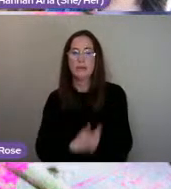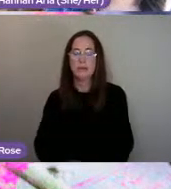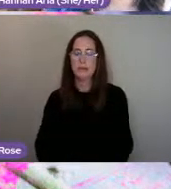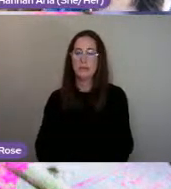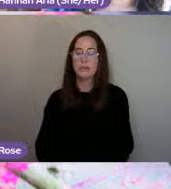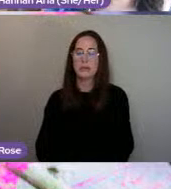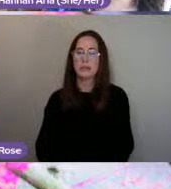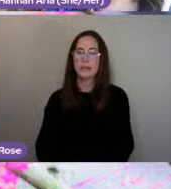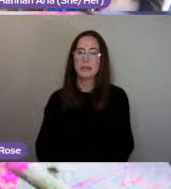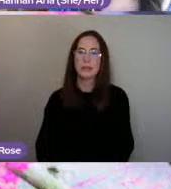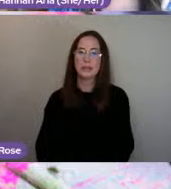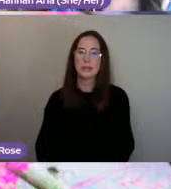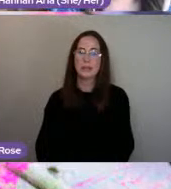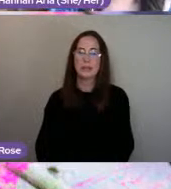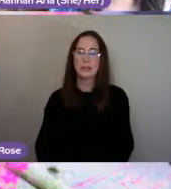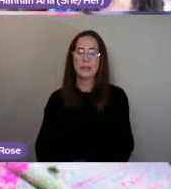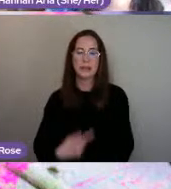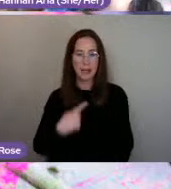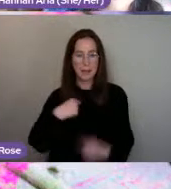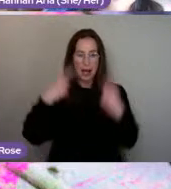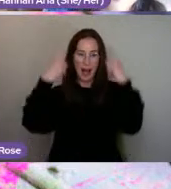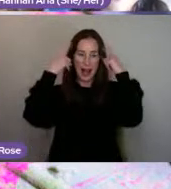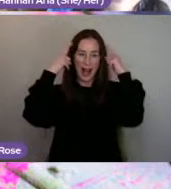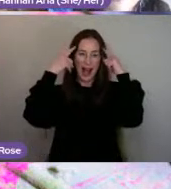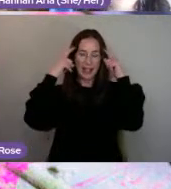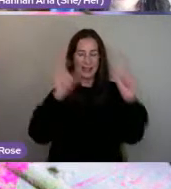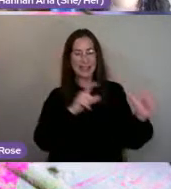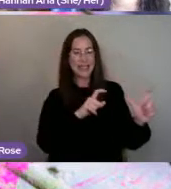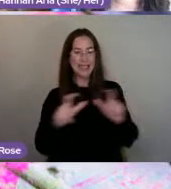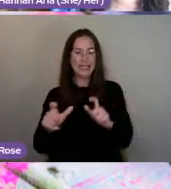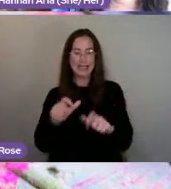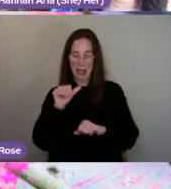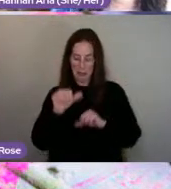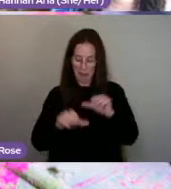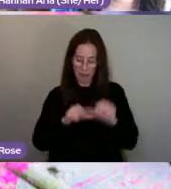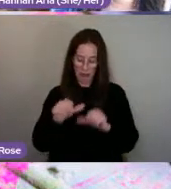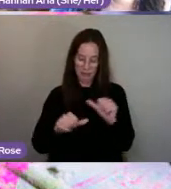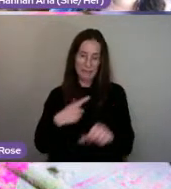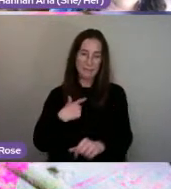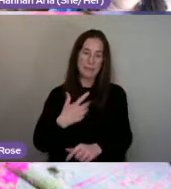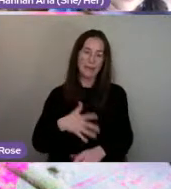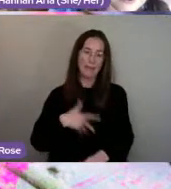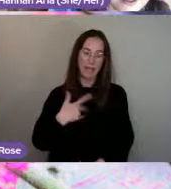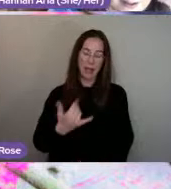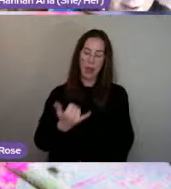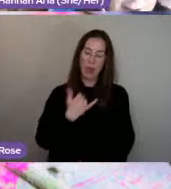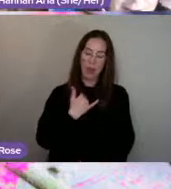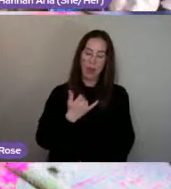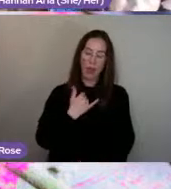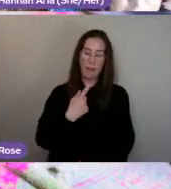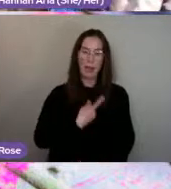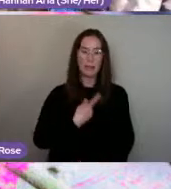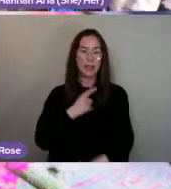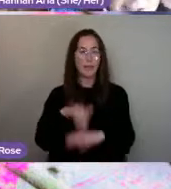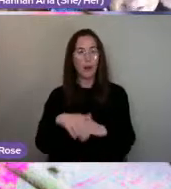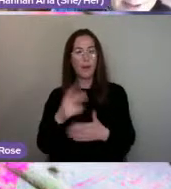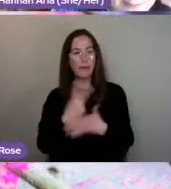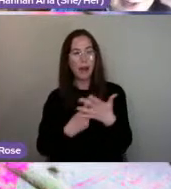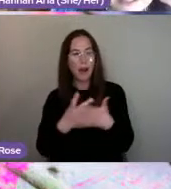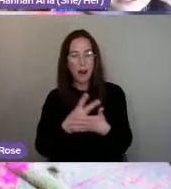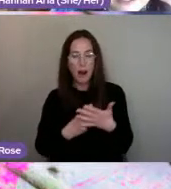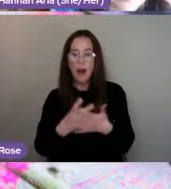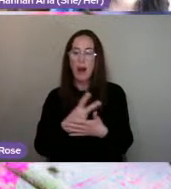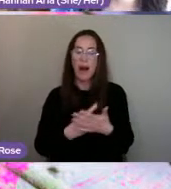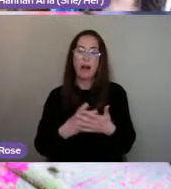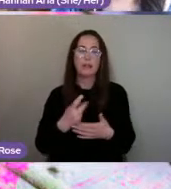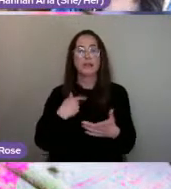So, she said, my head is still in progress. Yes, self-doubt around my drawing meant that to really